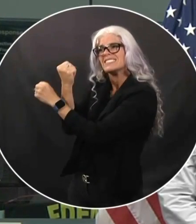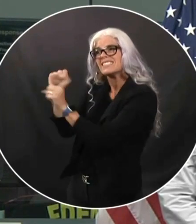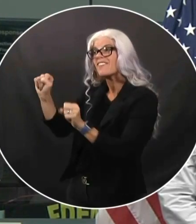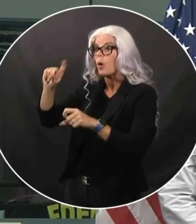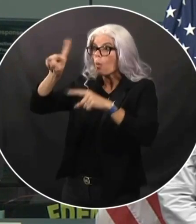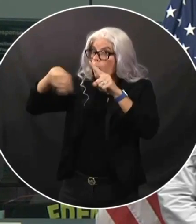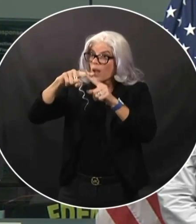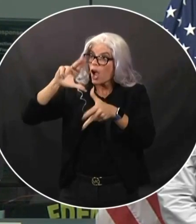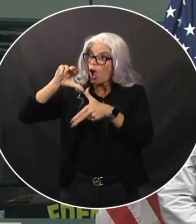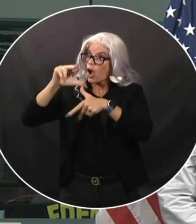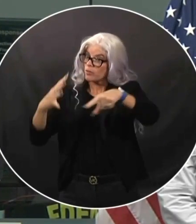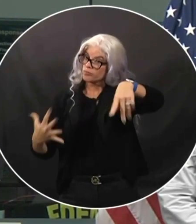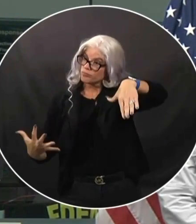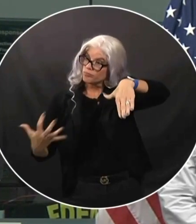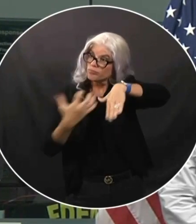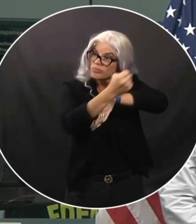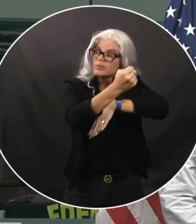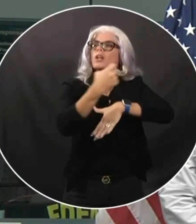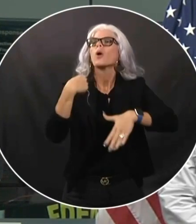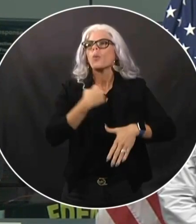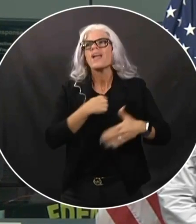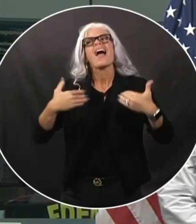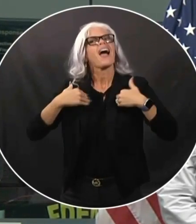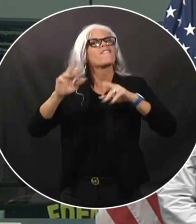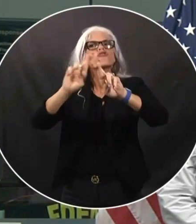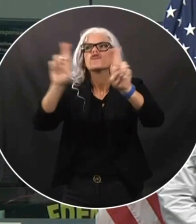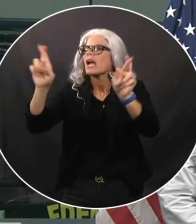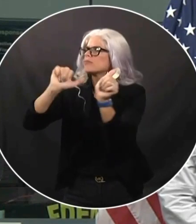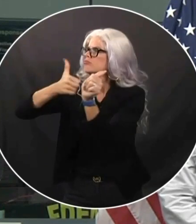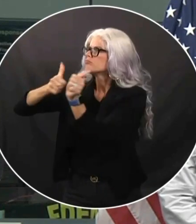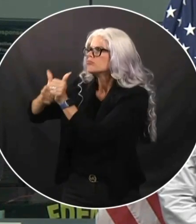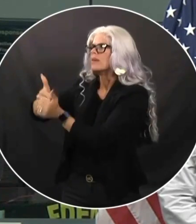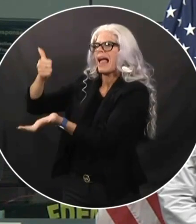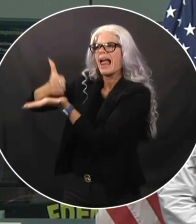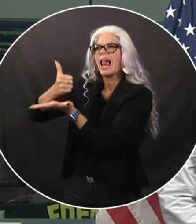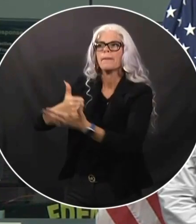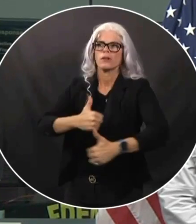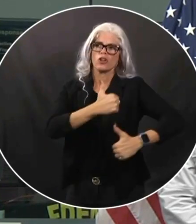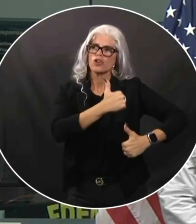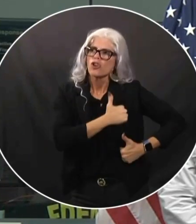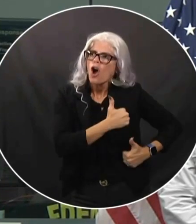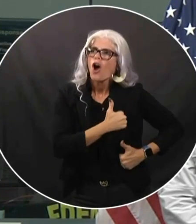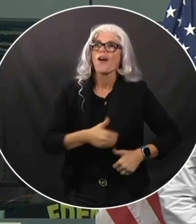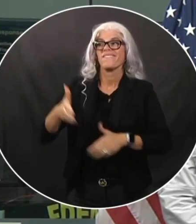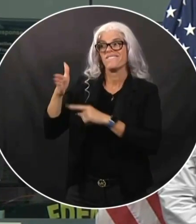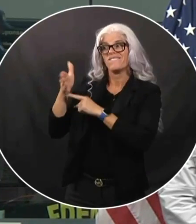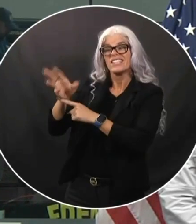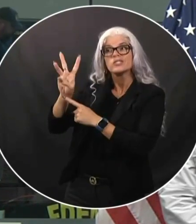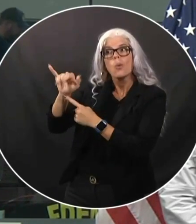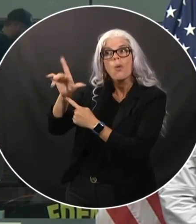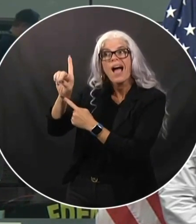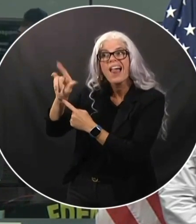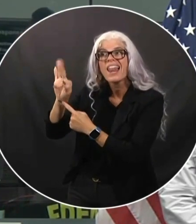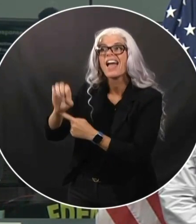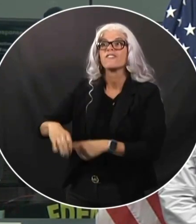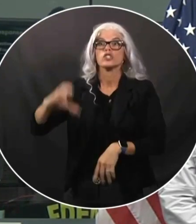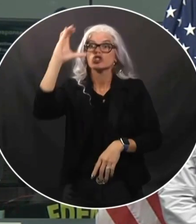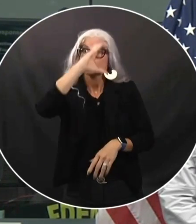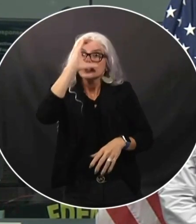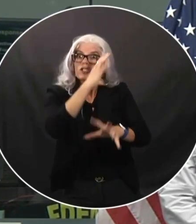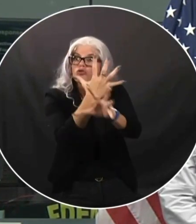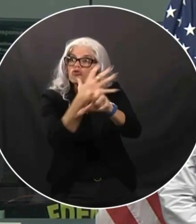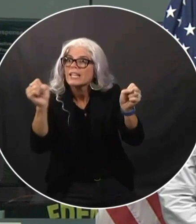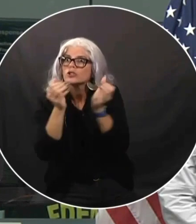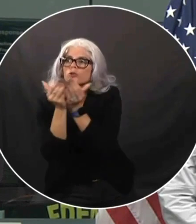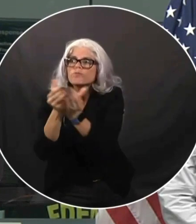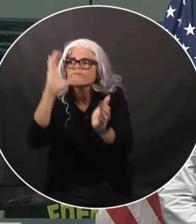we have all these resources that are staged from our guard to fish and wildlife, search and rescue, to be able to help people that are in need.